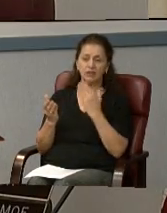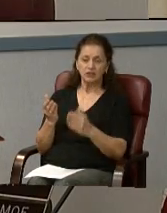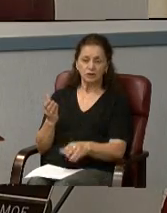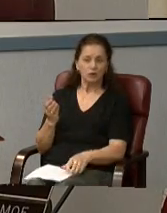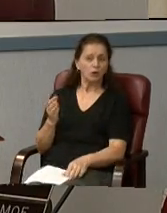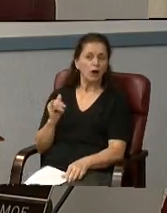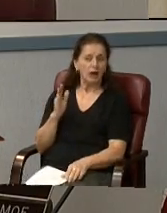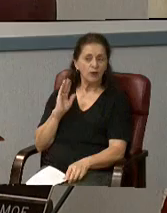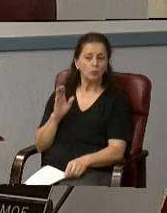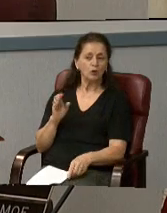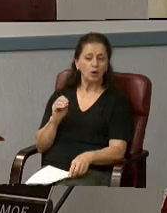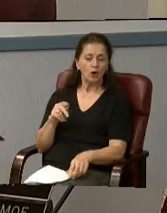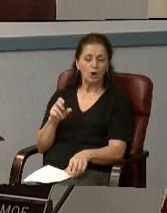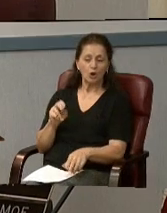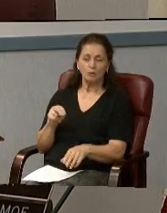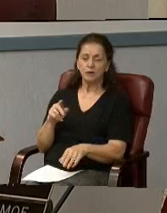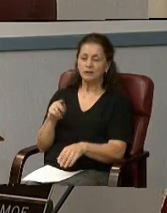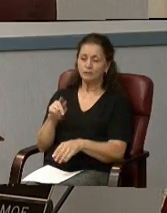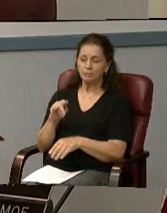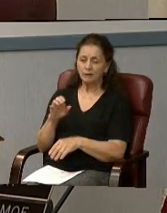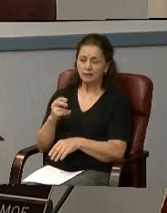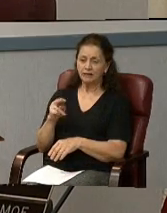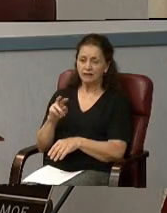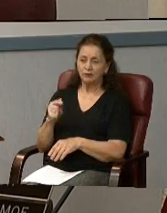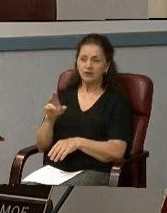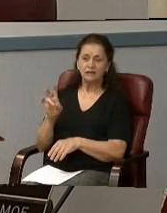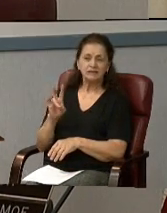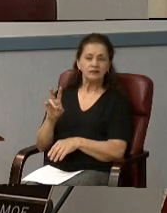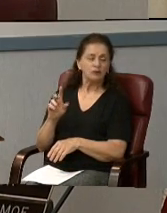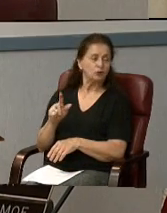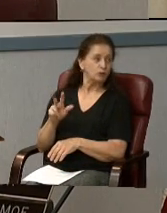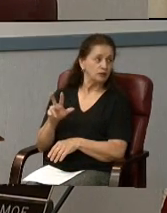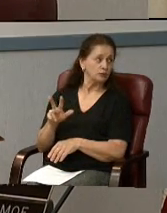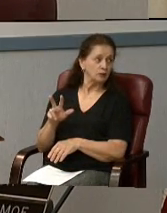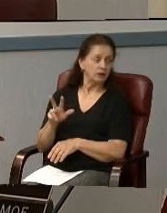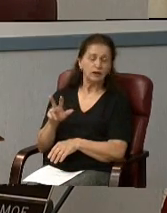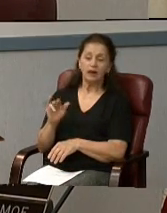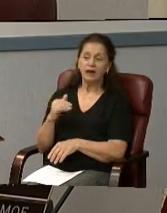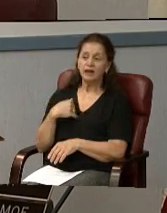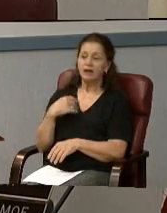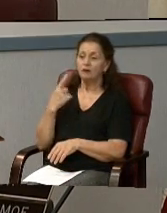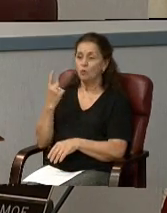I'll open the public hearing at 7-23. I have one person signed up to speak.